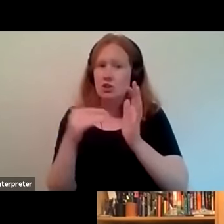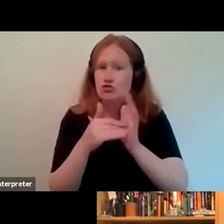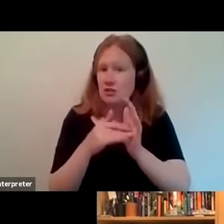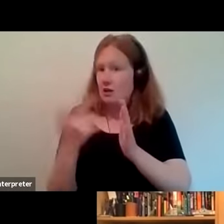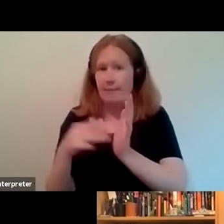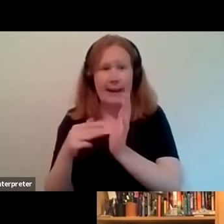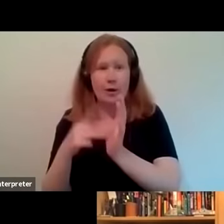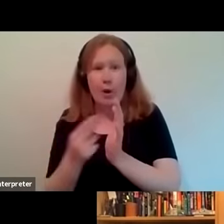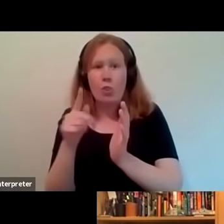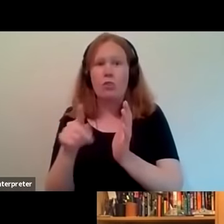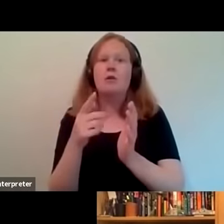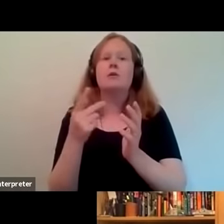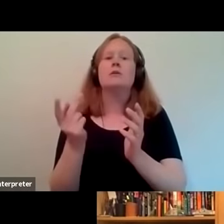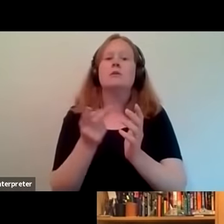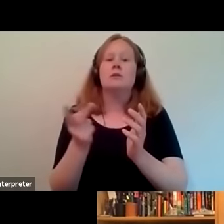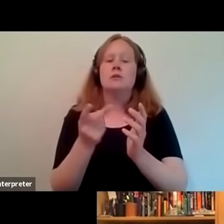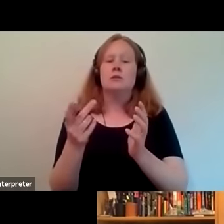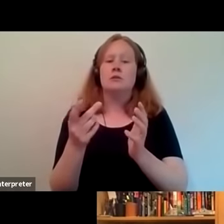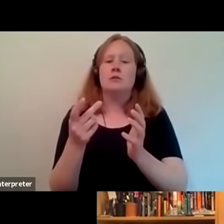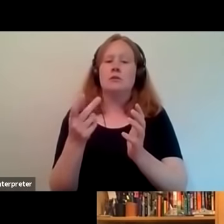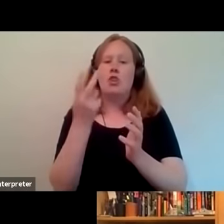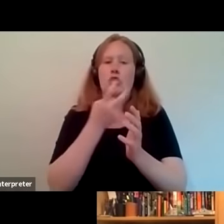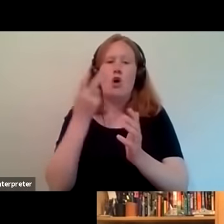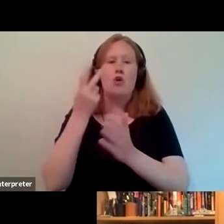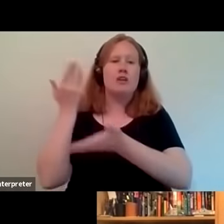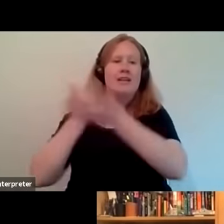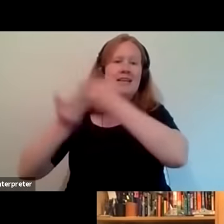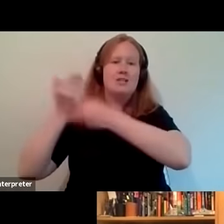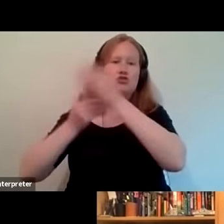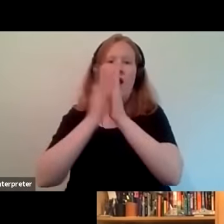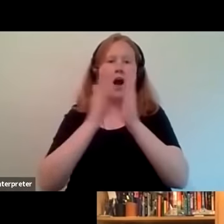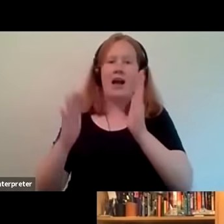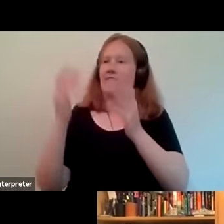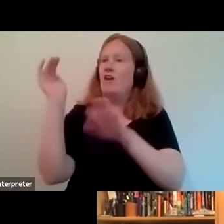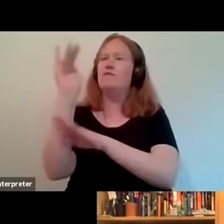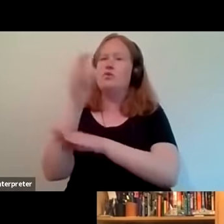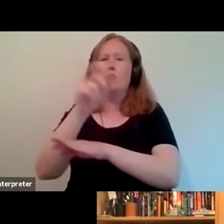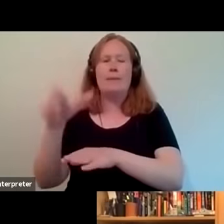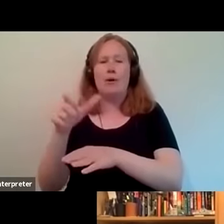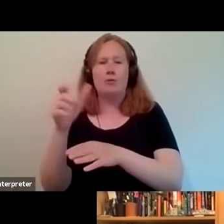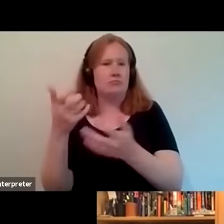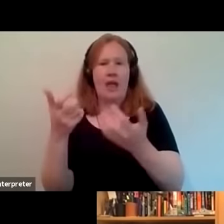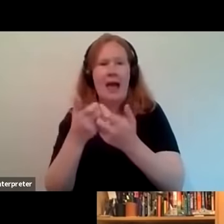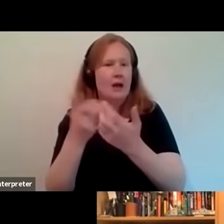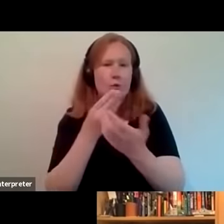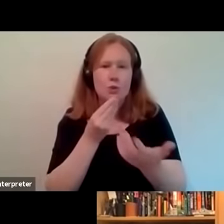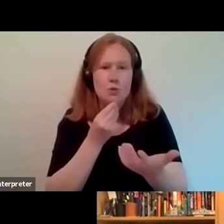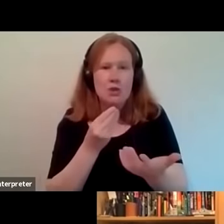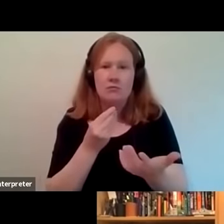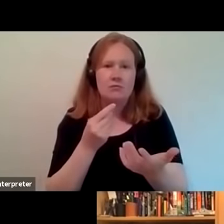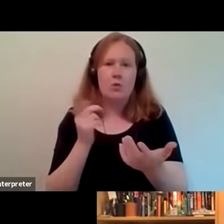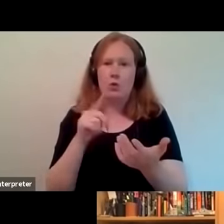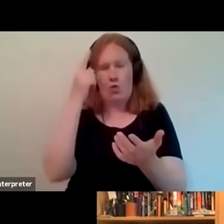michael as well how do you see this um oral history archive being used in the future what what do you see as the the legacy and the future of this project